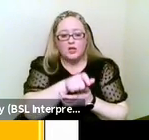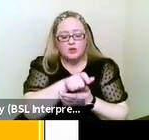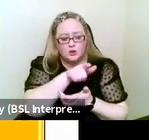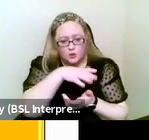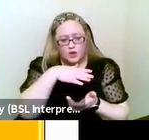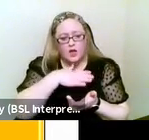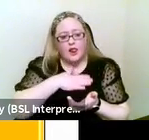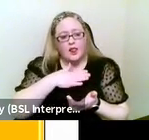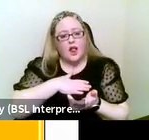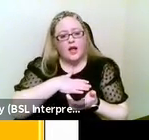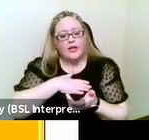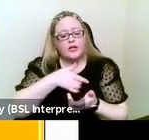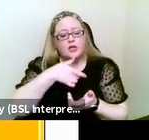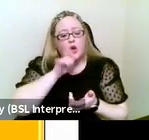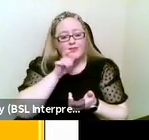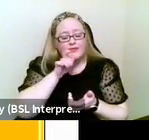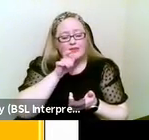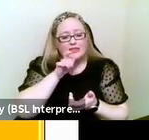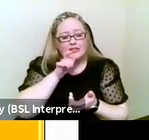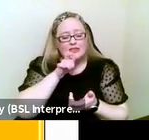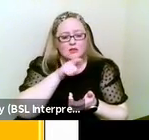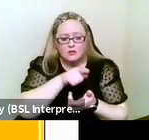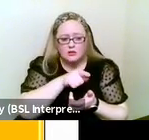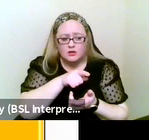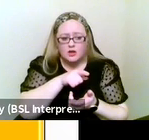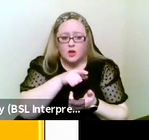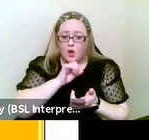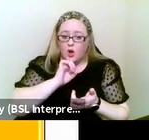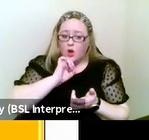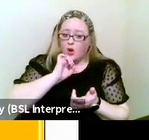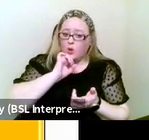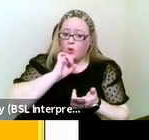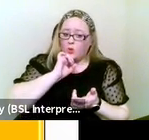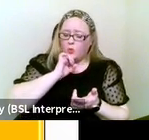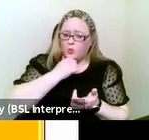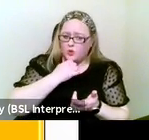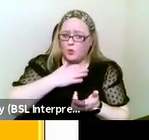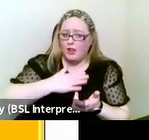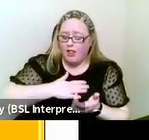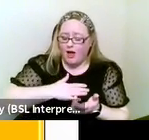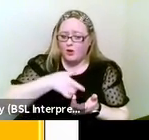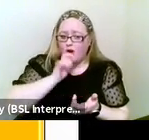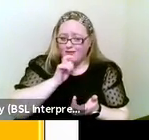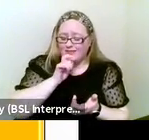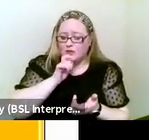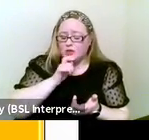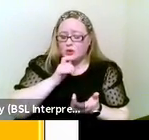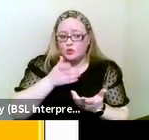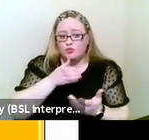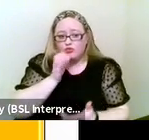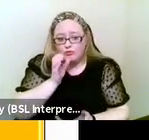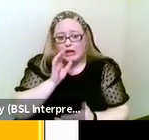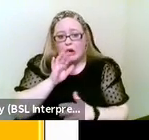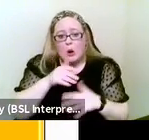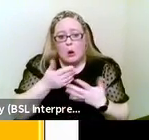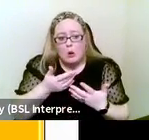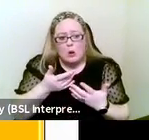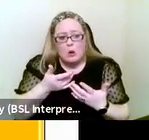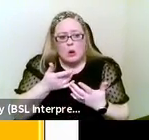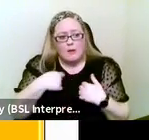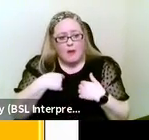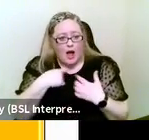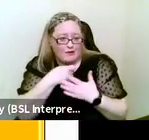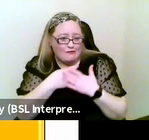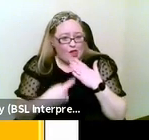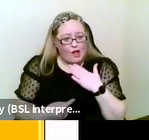meaning of that? Do I mean, would you like a coffee to drink? Or am I actually being rather more flirtatious and